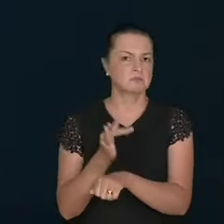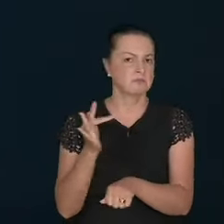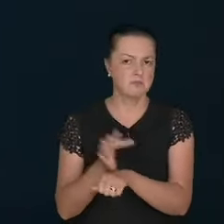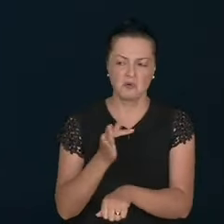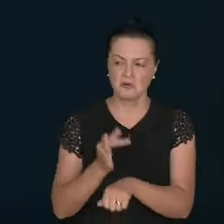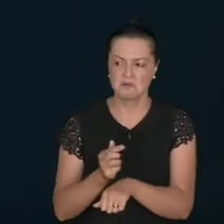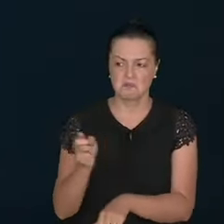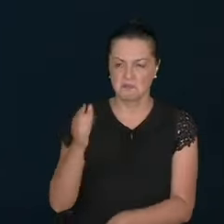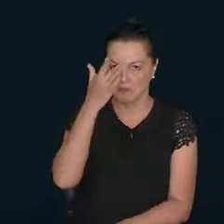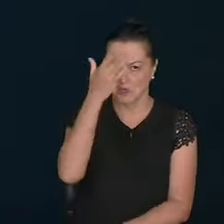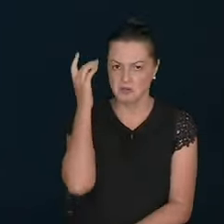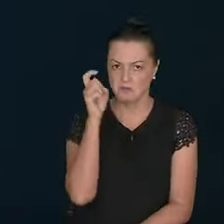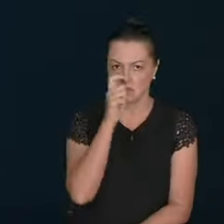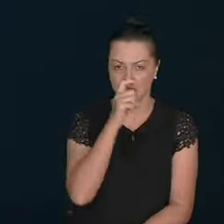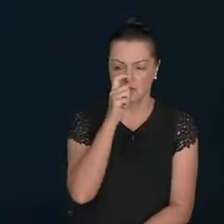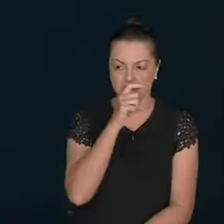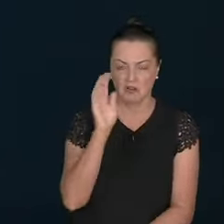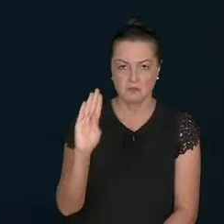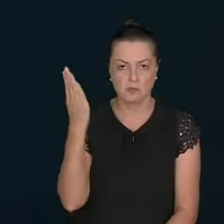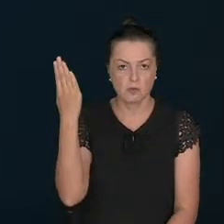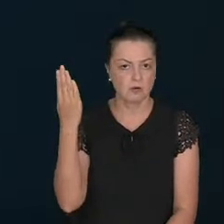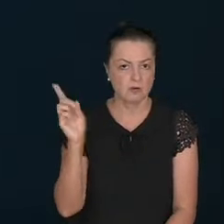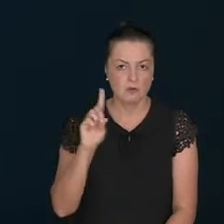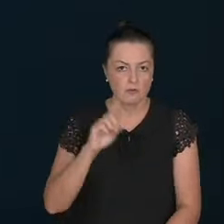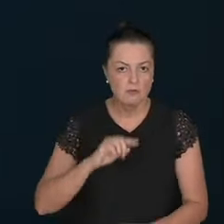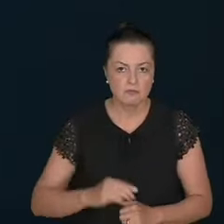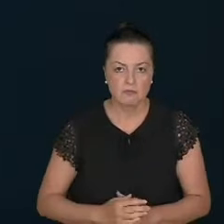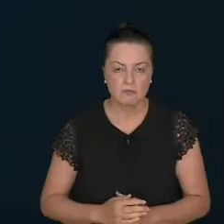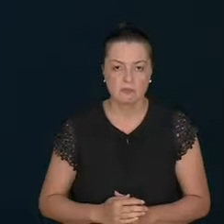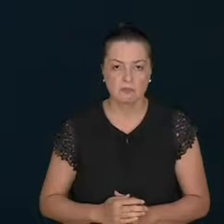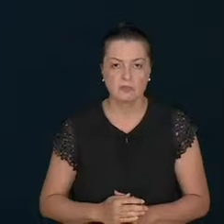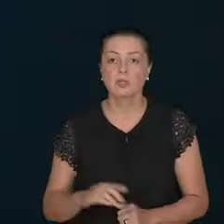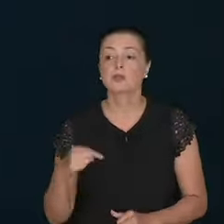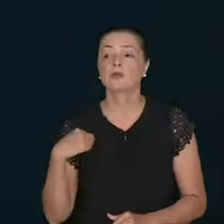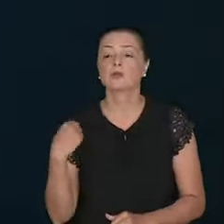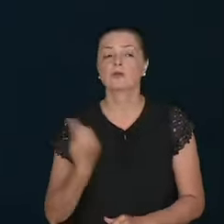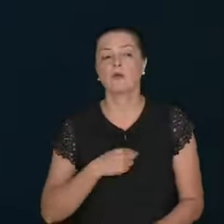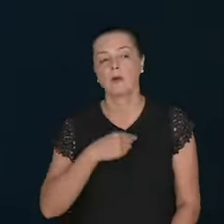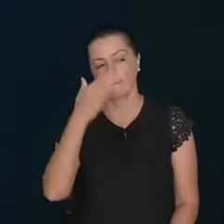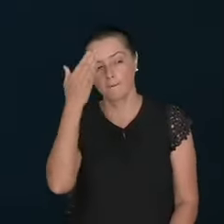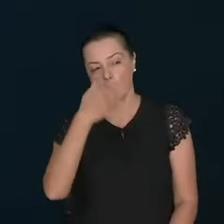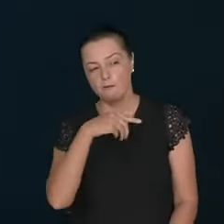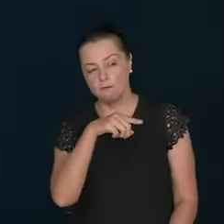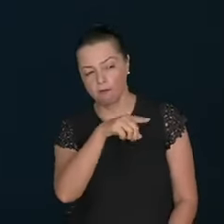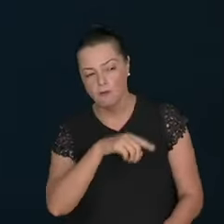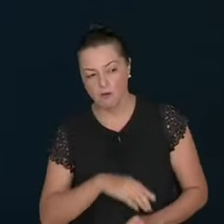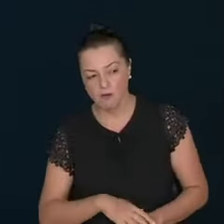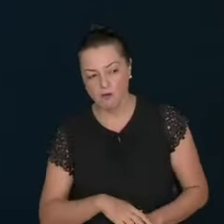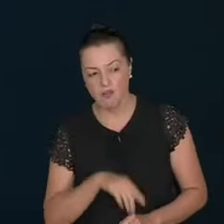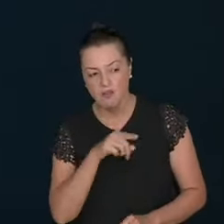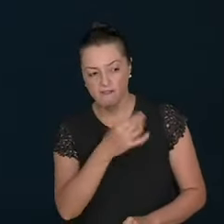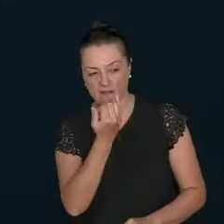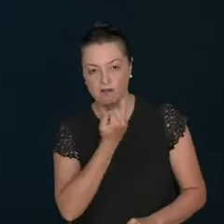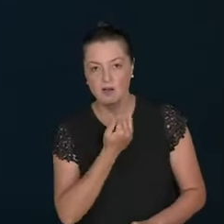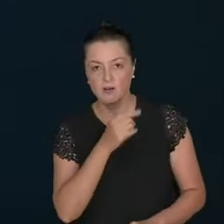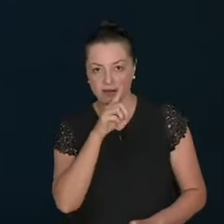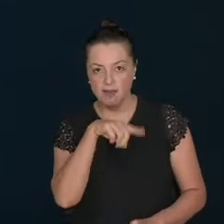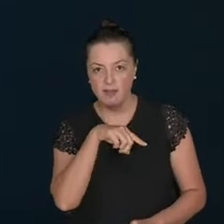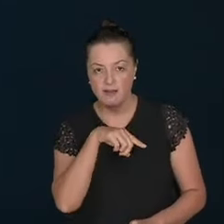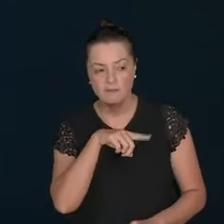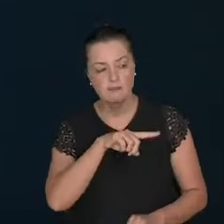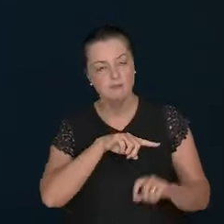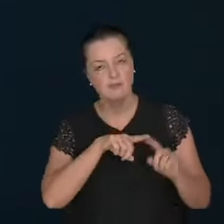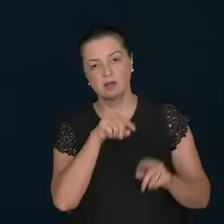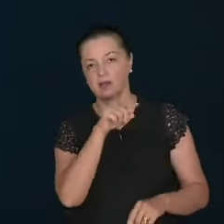also bared the false, the liars? We tasted, tasted the faith of those who